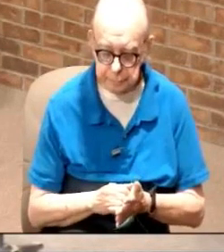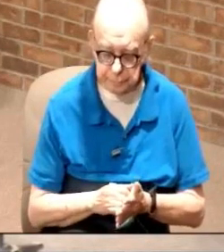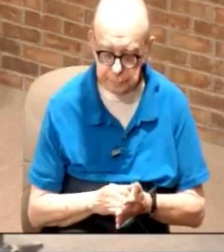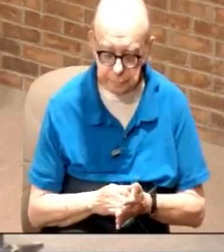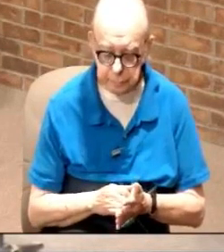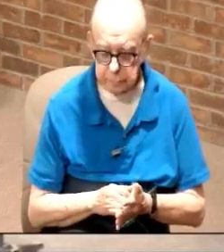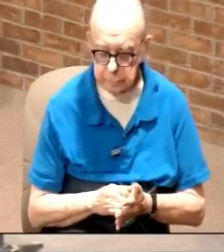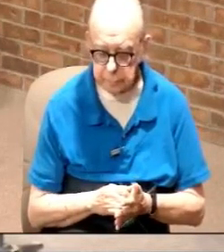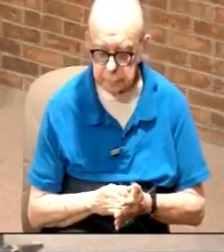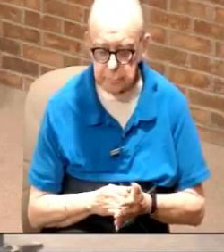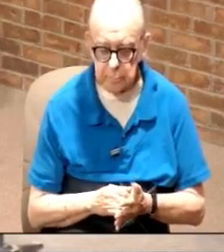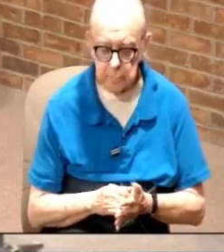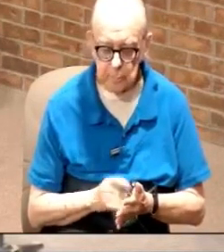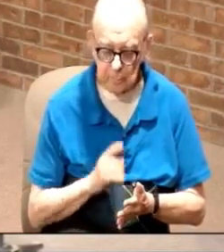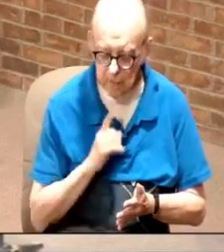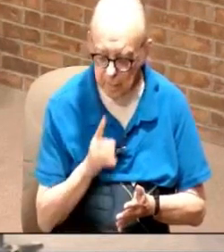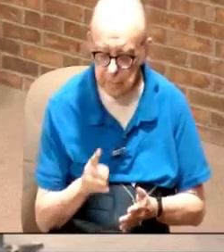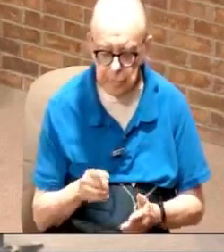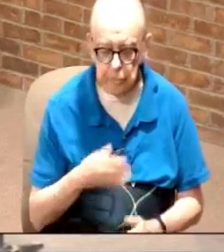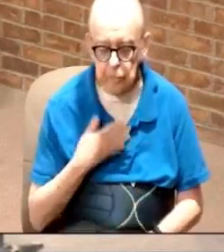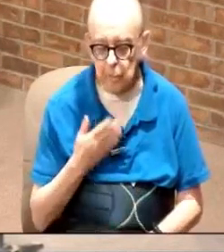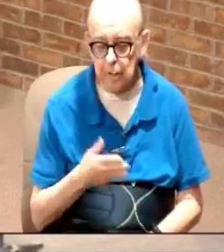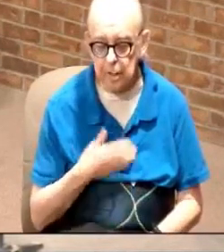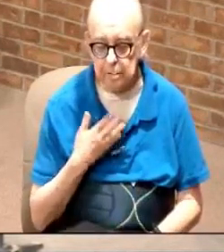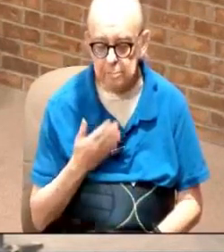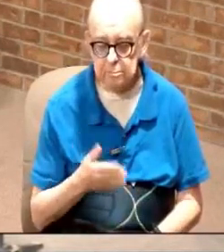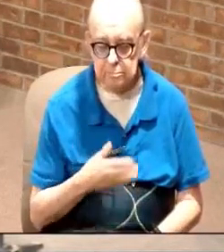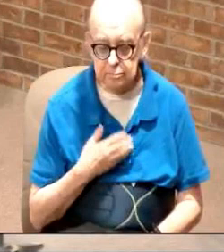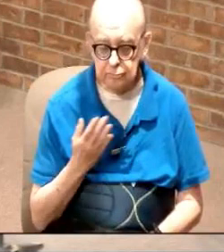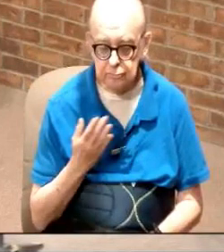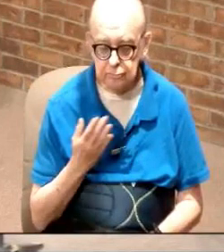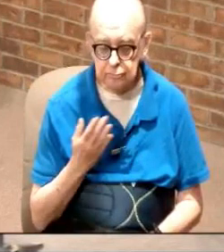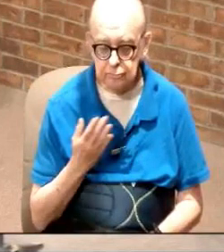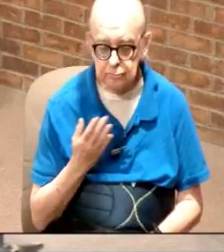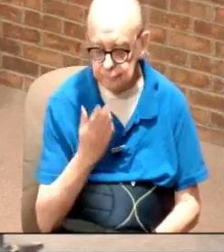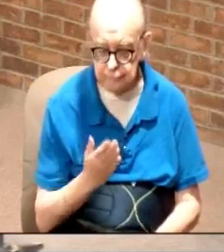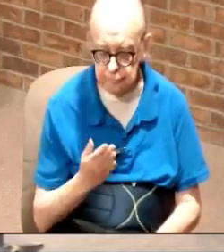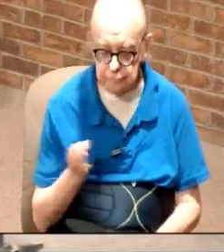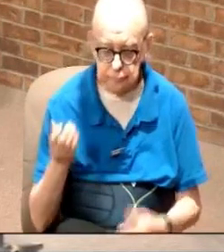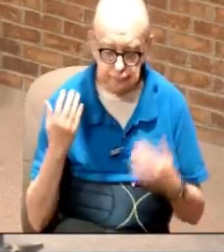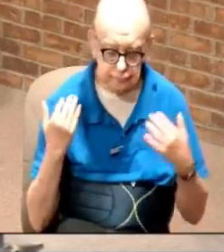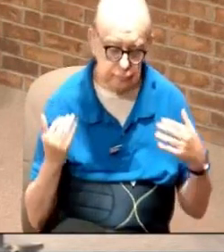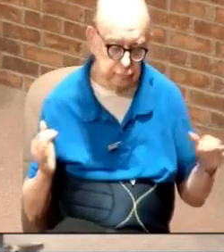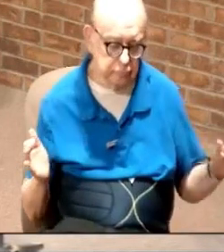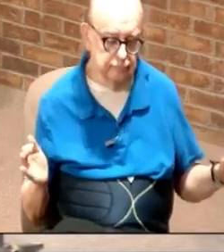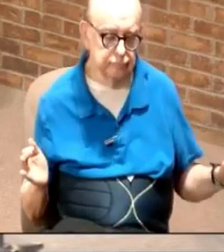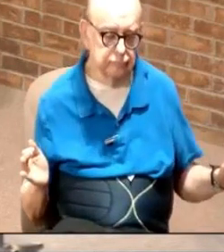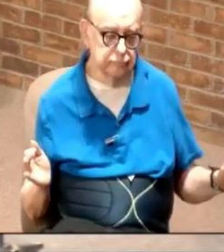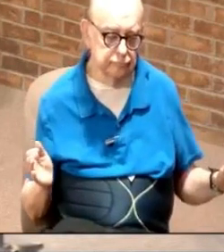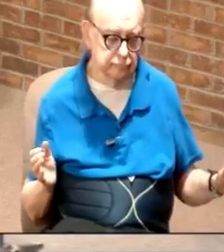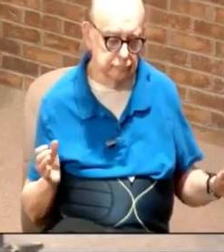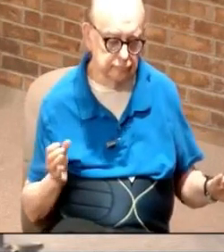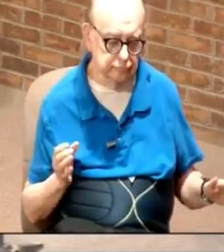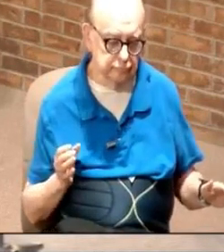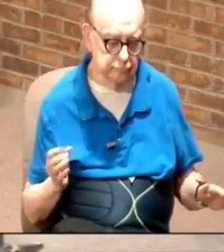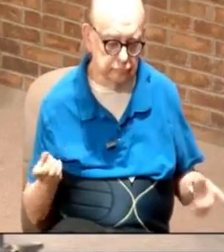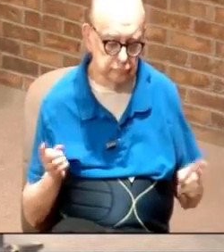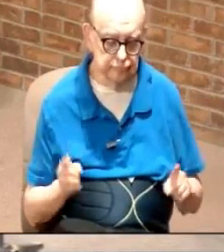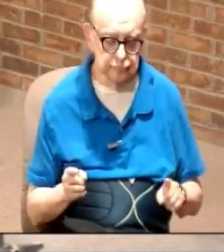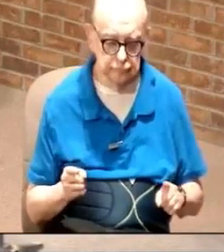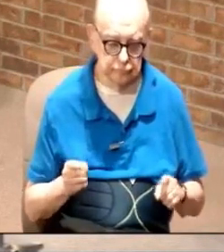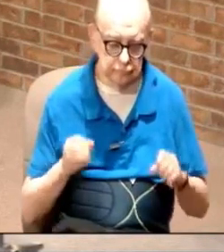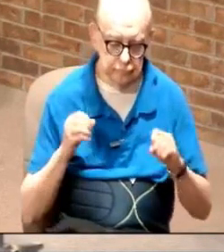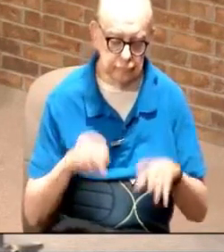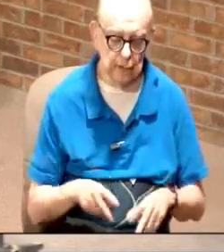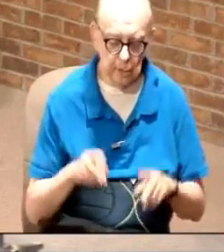is joy. In the presence of the angels. When a